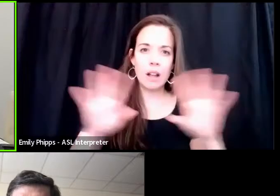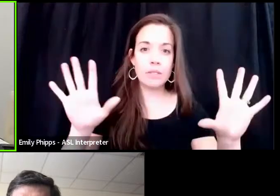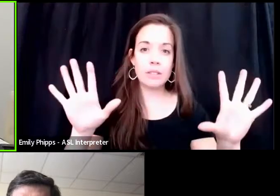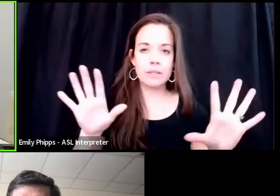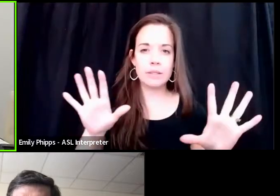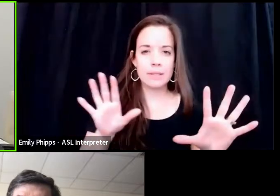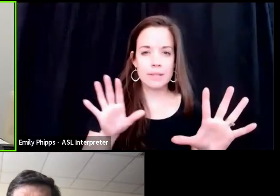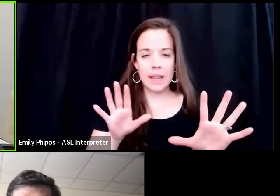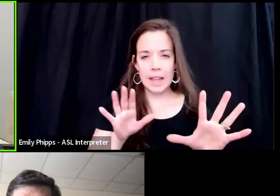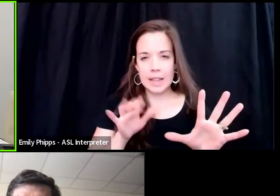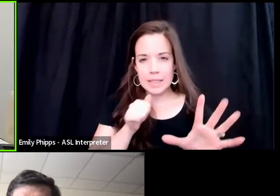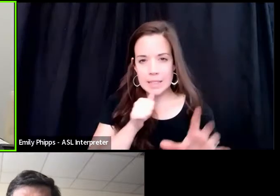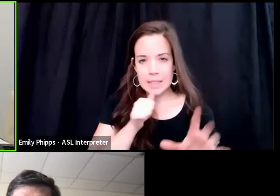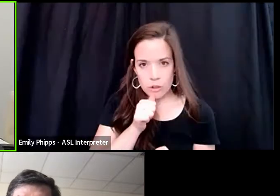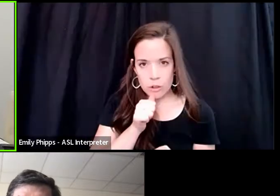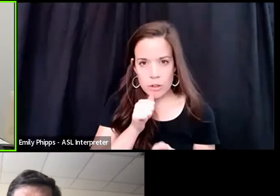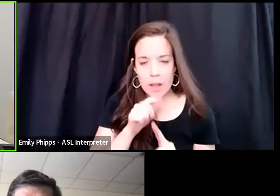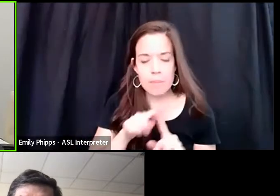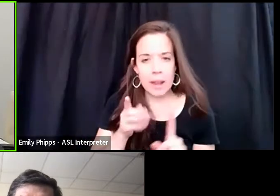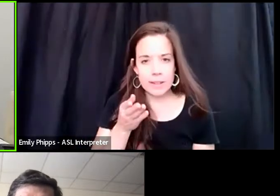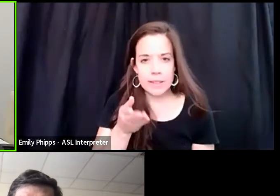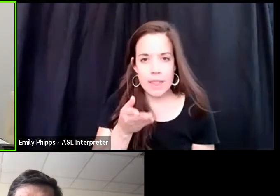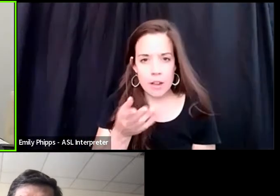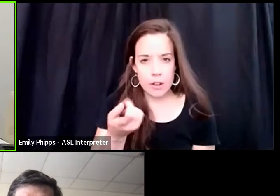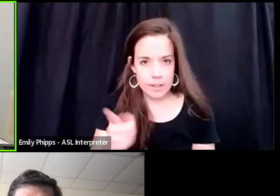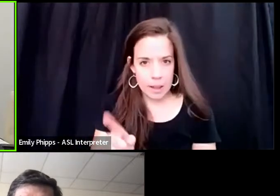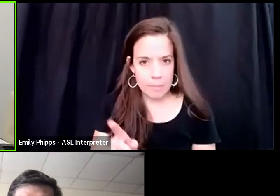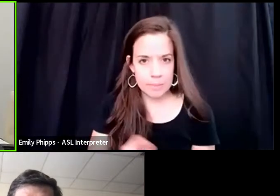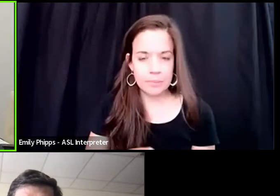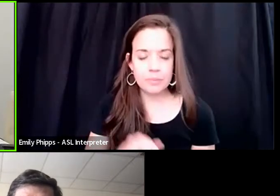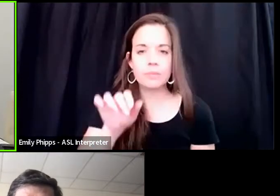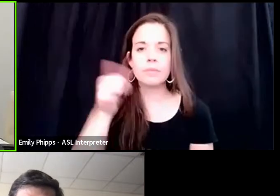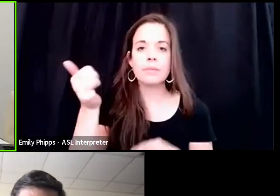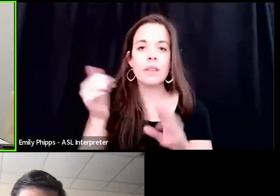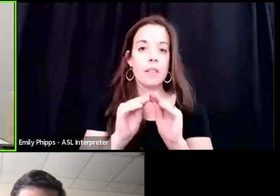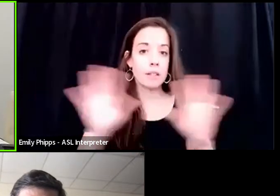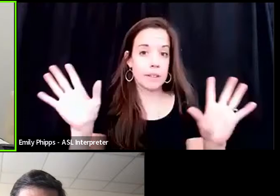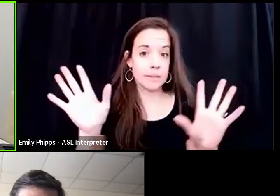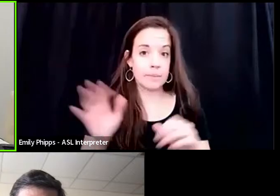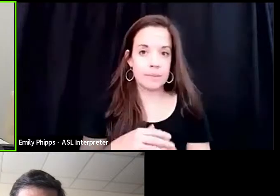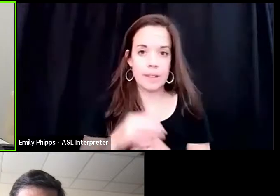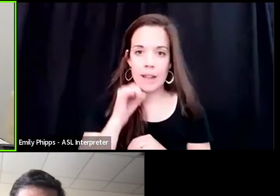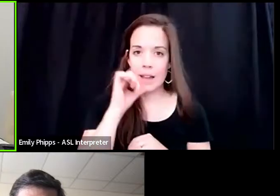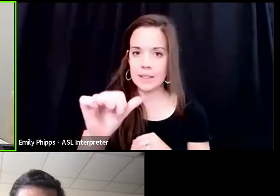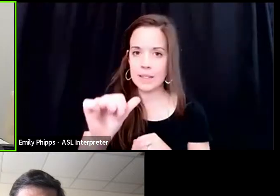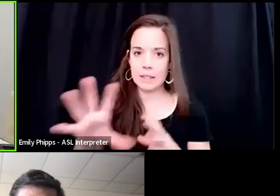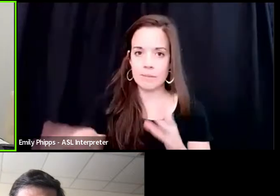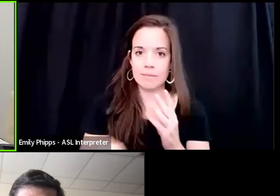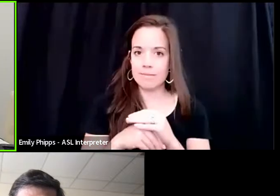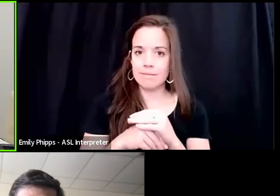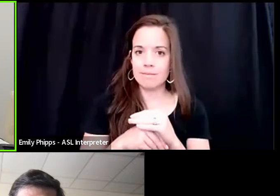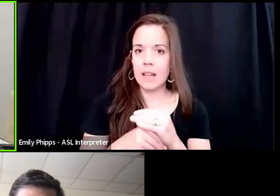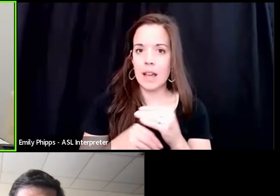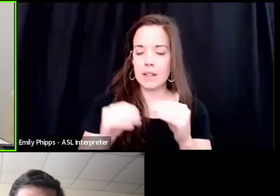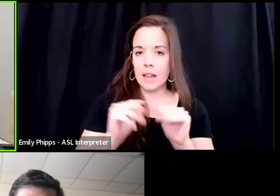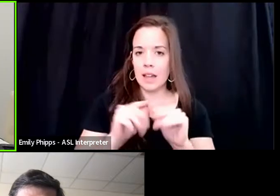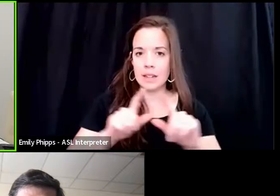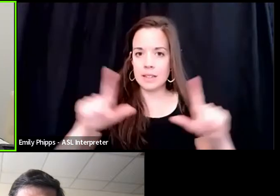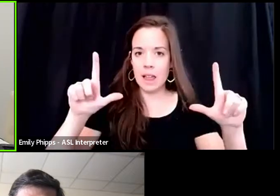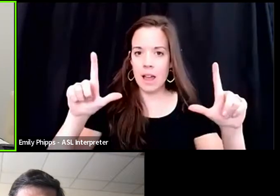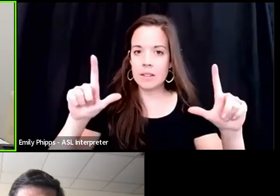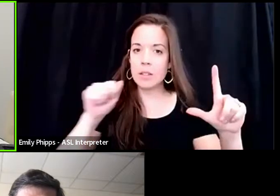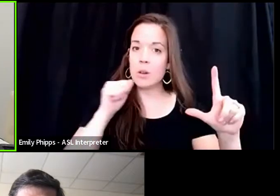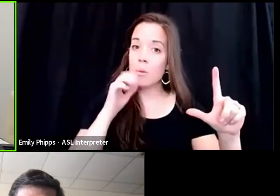it's there. Um, the other thing that is clear, and I didn't put up any slides on this is women